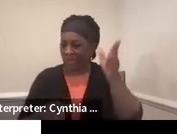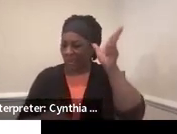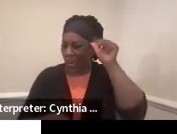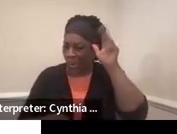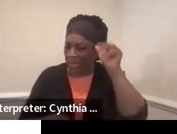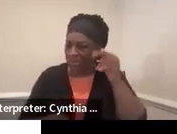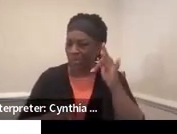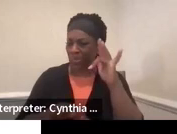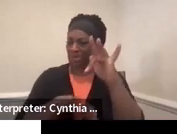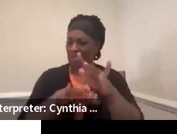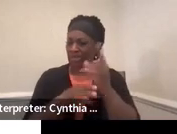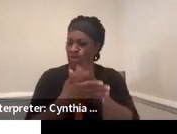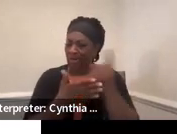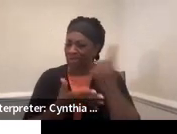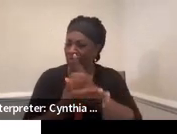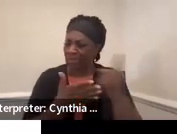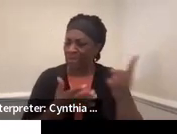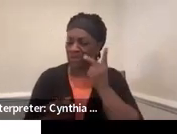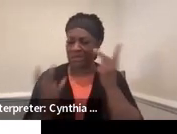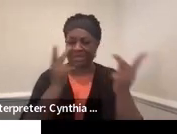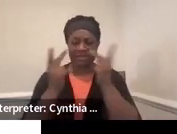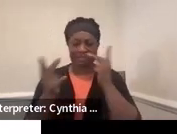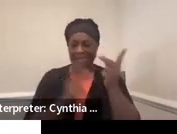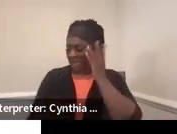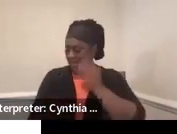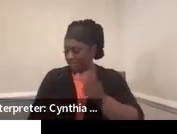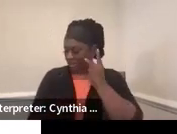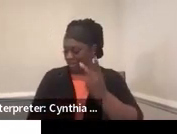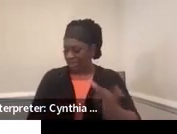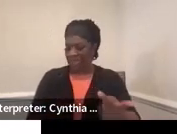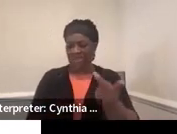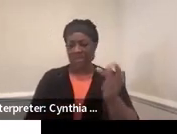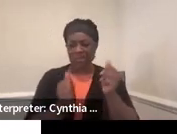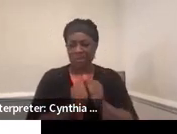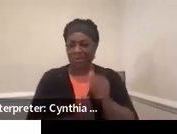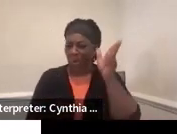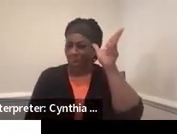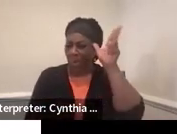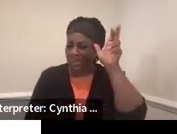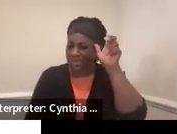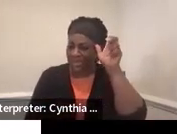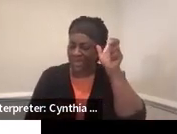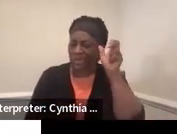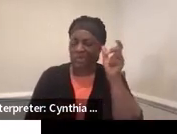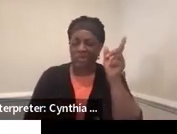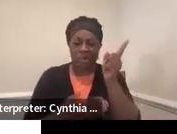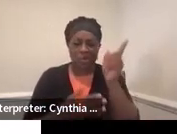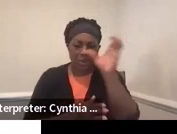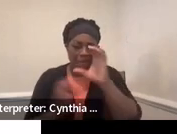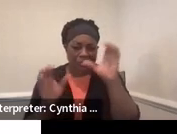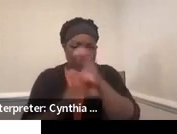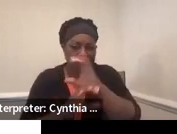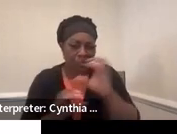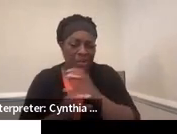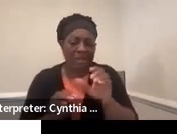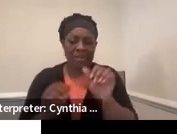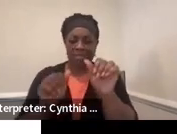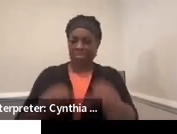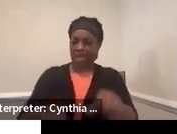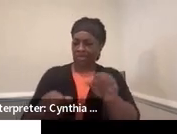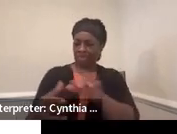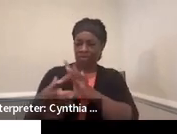there once a week for quite some time. So she got experience working with horses. So we explored anything that we possibly could.